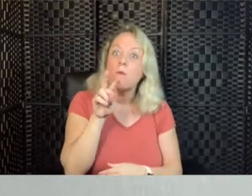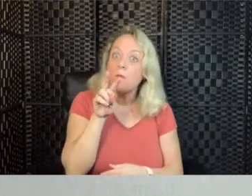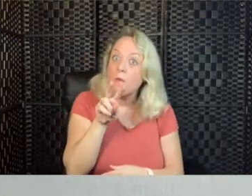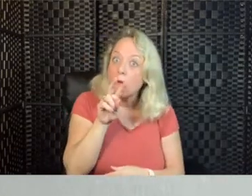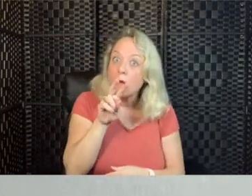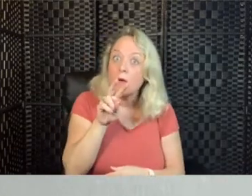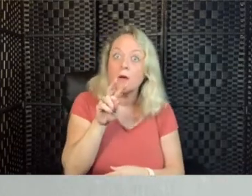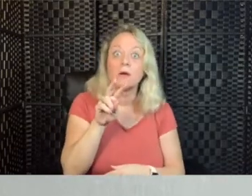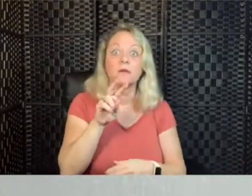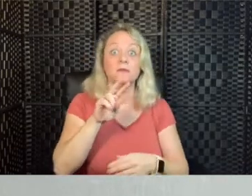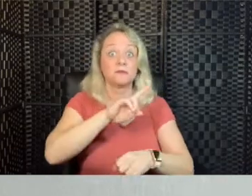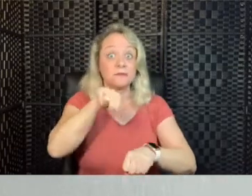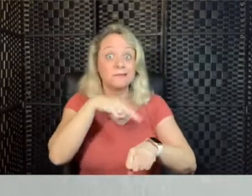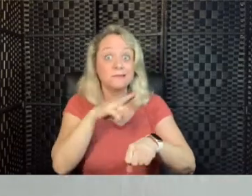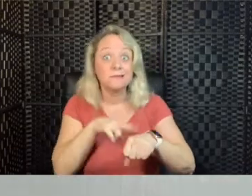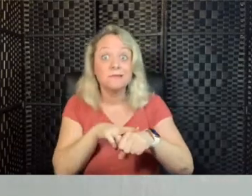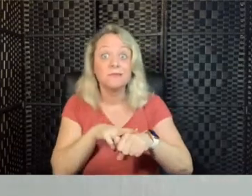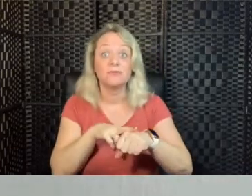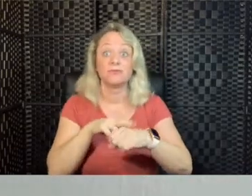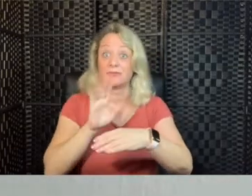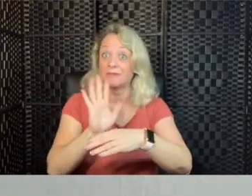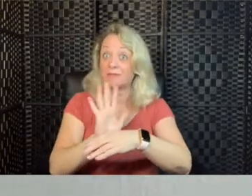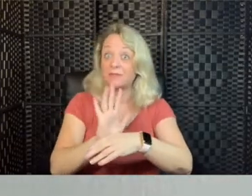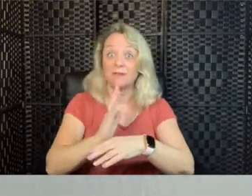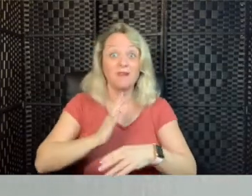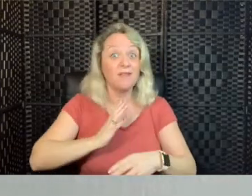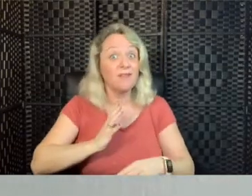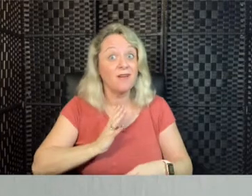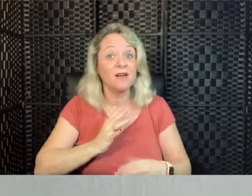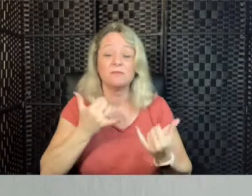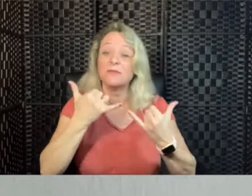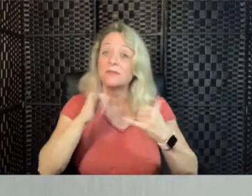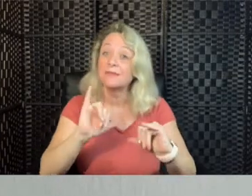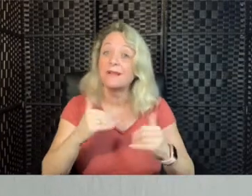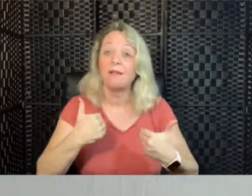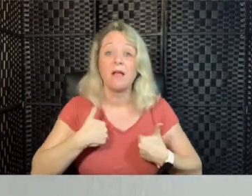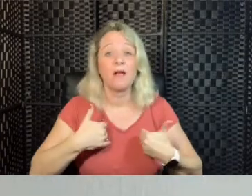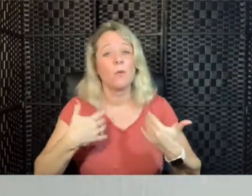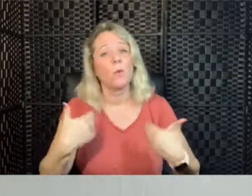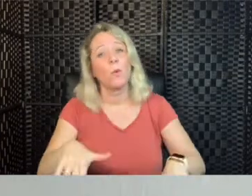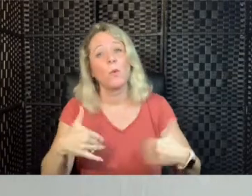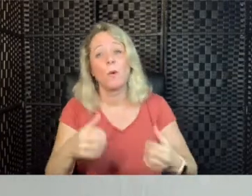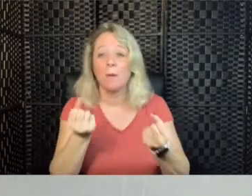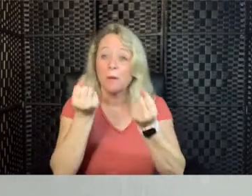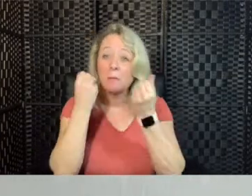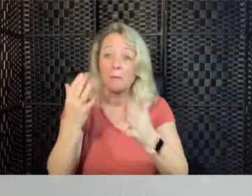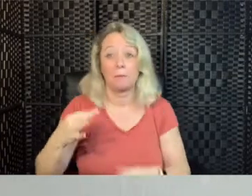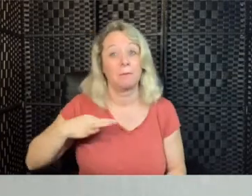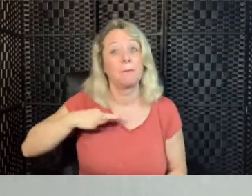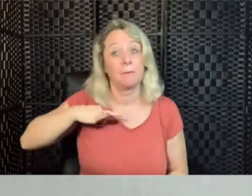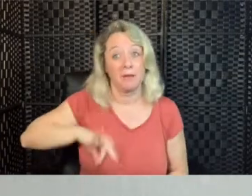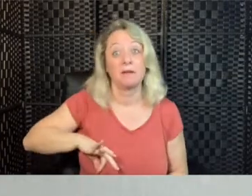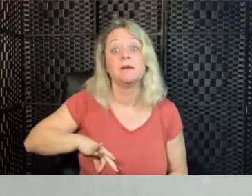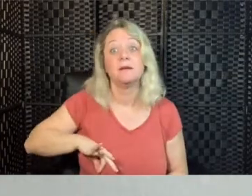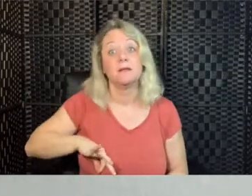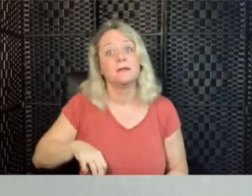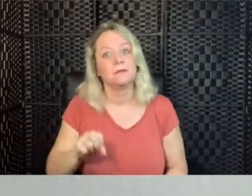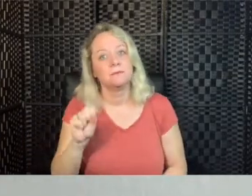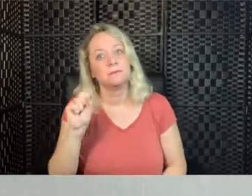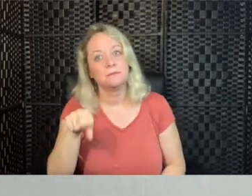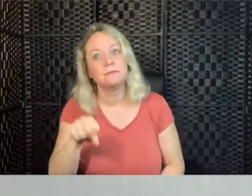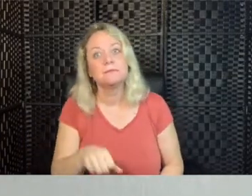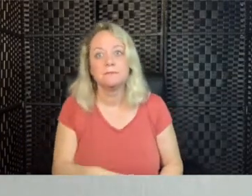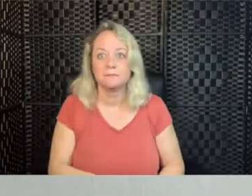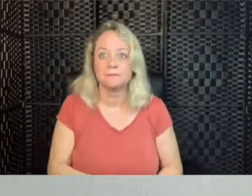downward or softening your gaze while watching the nature scene during this video is something